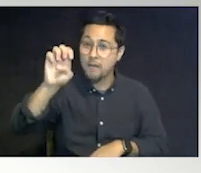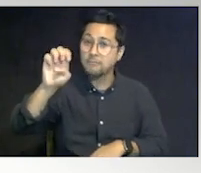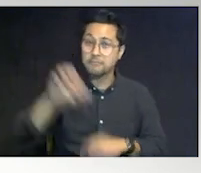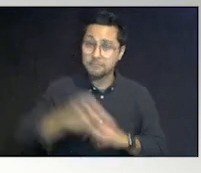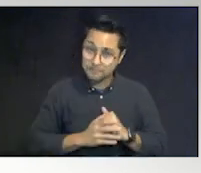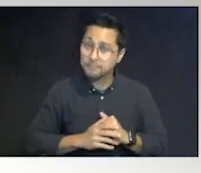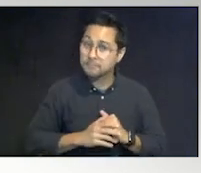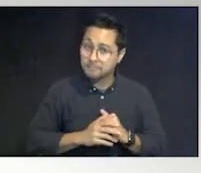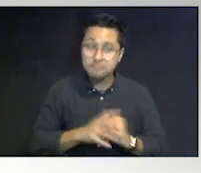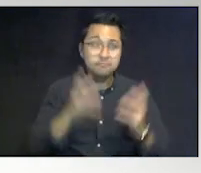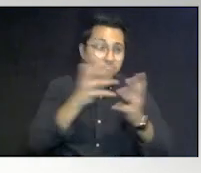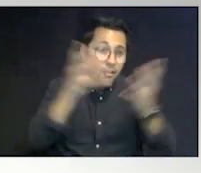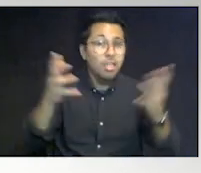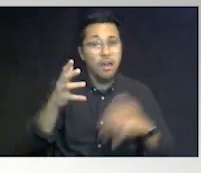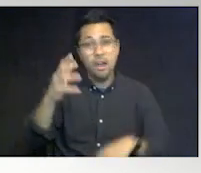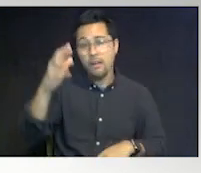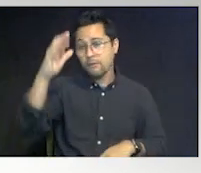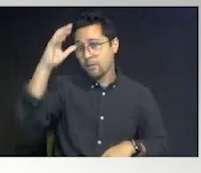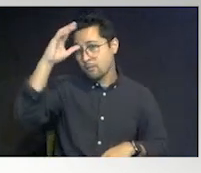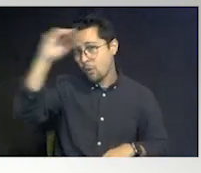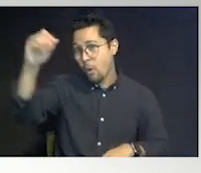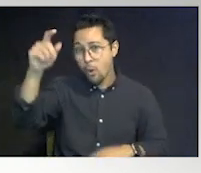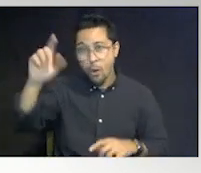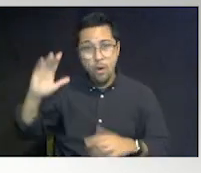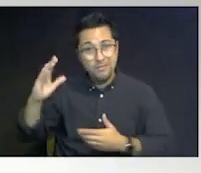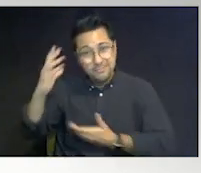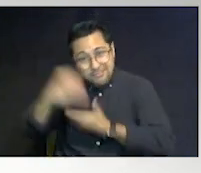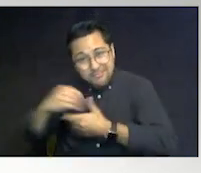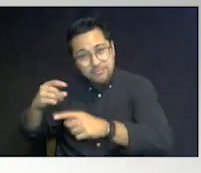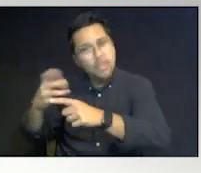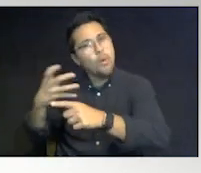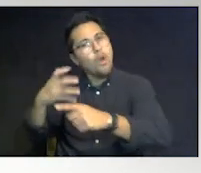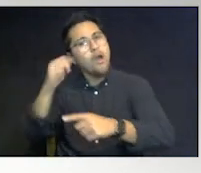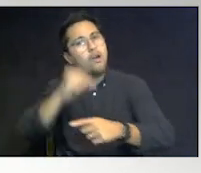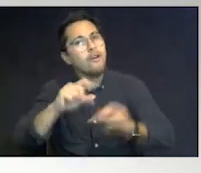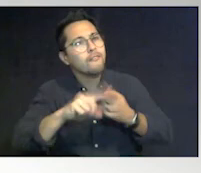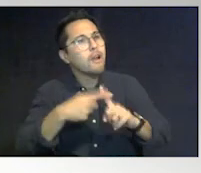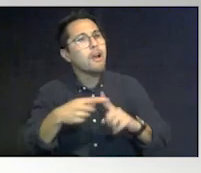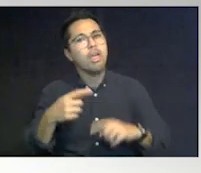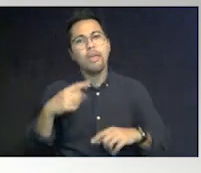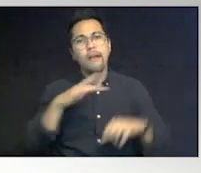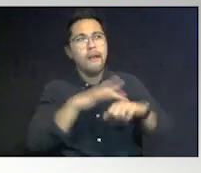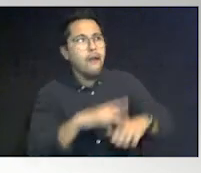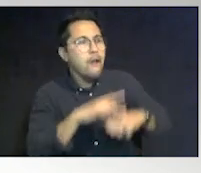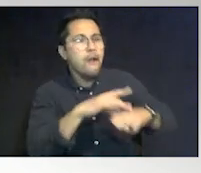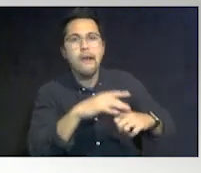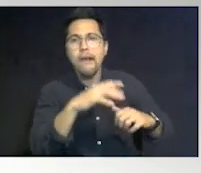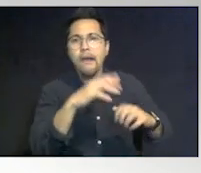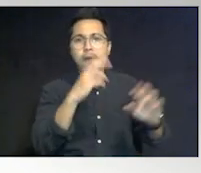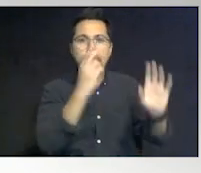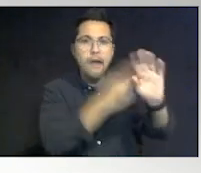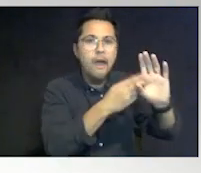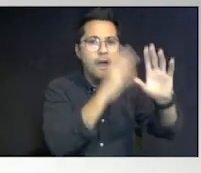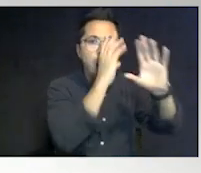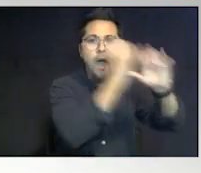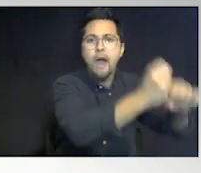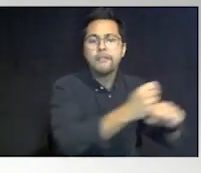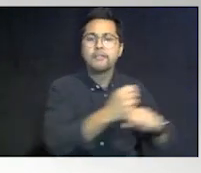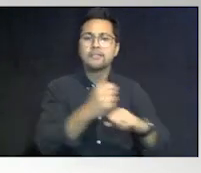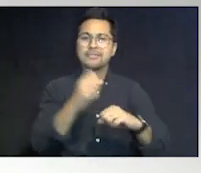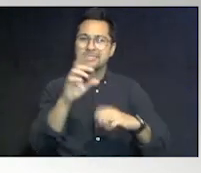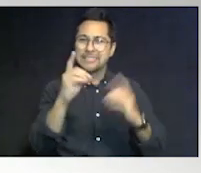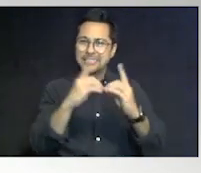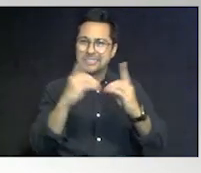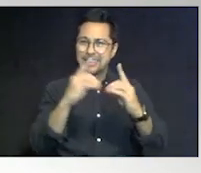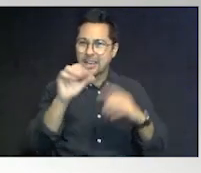A lot of our boys want girlfriends and they get hooked on these dating sites and then they want to take it private.